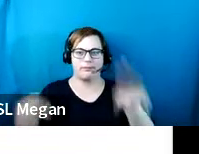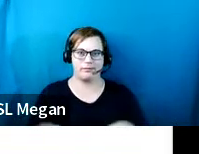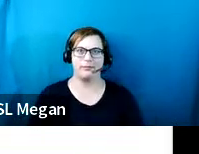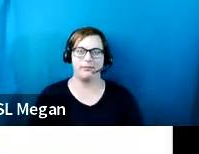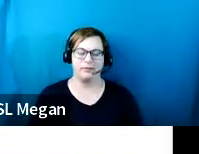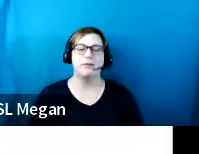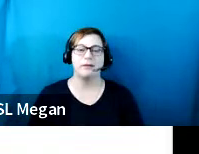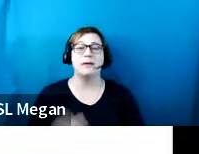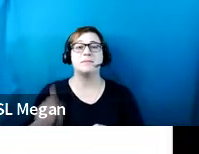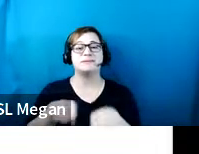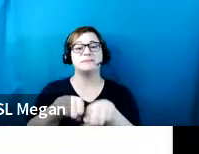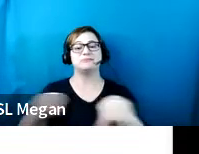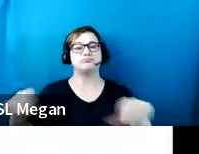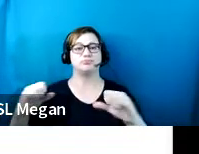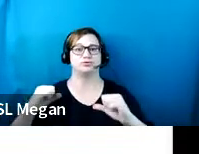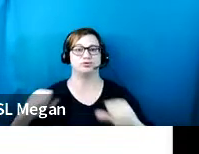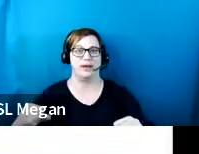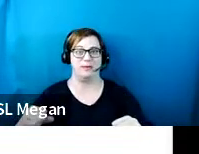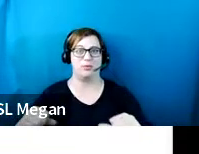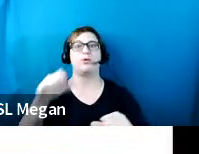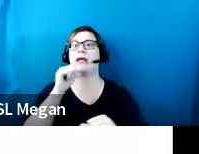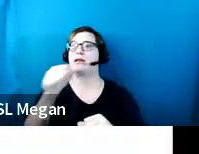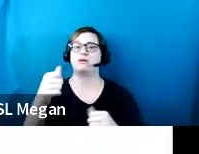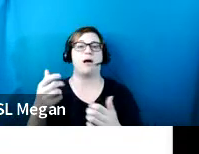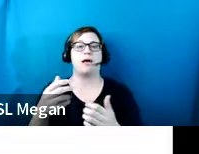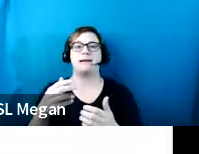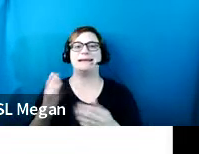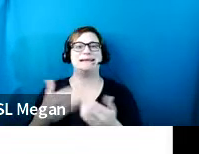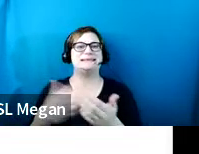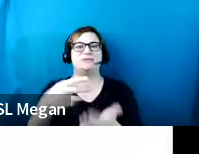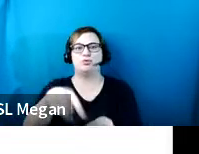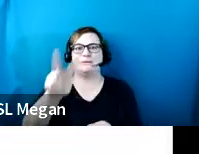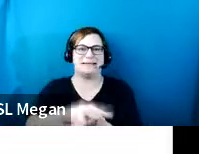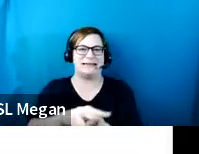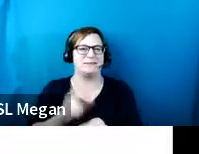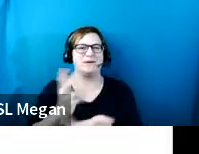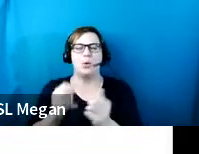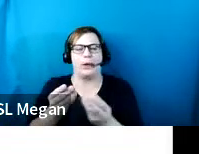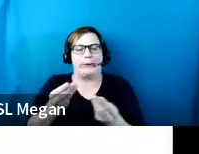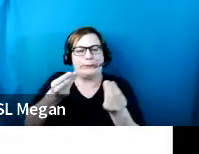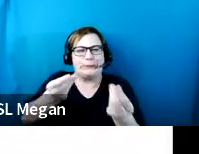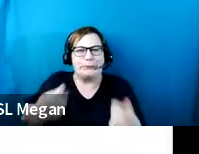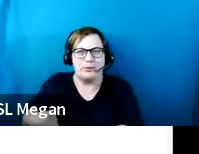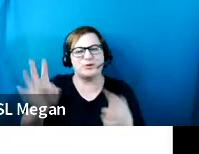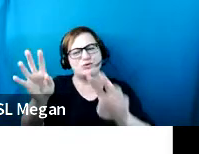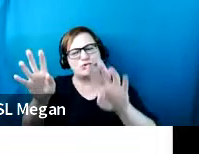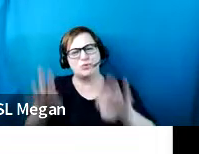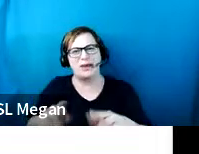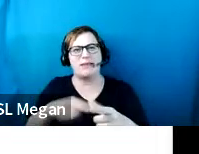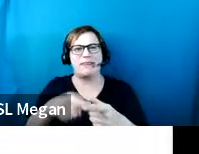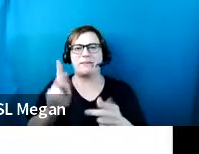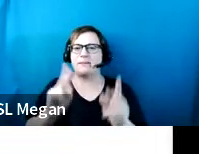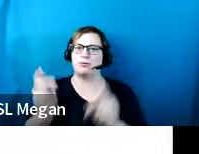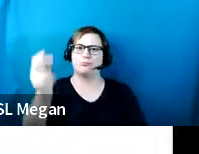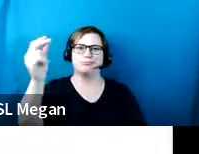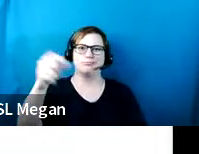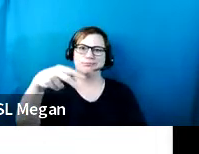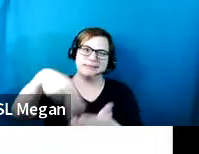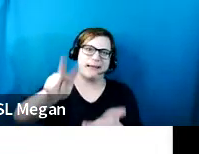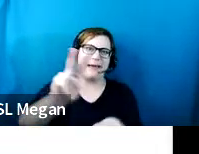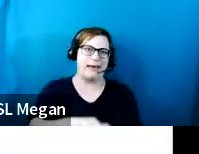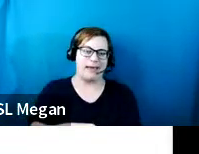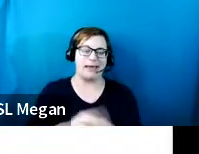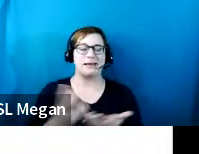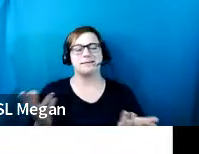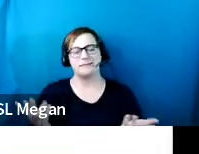firm, and slip resistant. You don't want something that's going to be too smooth so that if it rains that people are going to start sliding everywhere, but you're probably